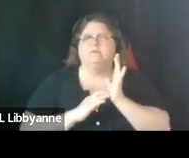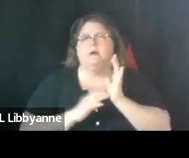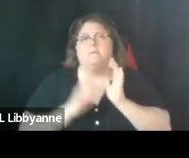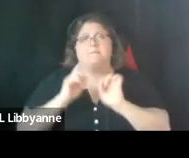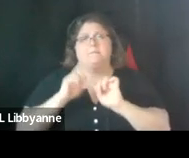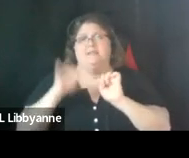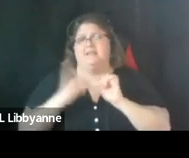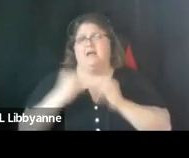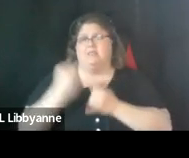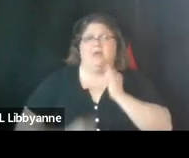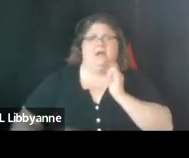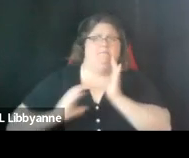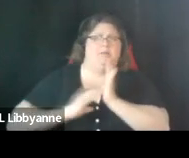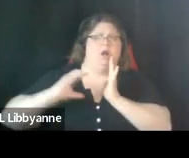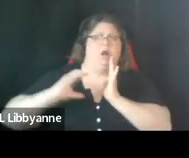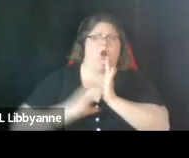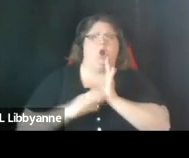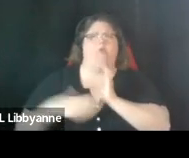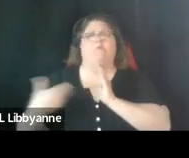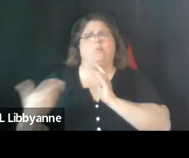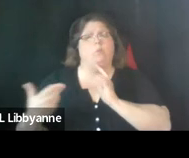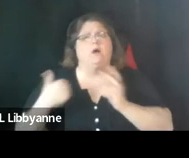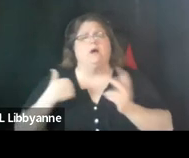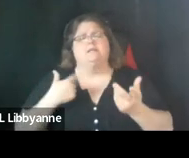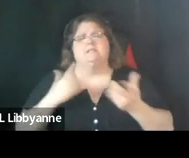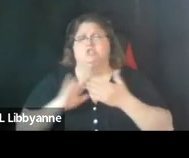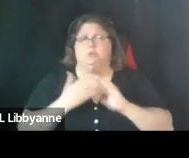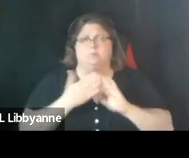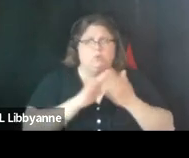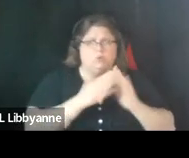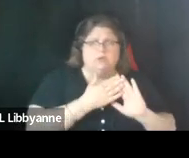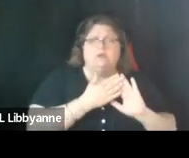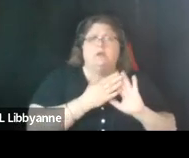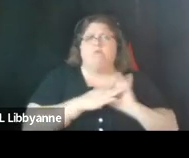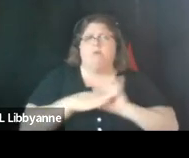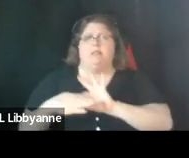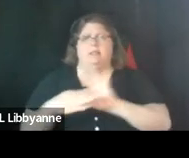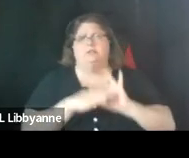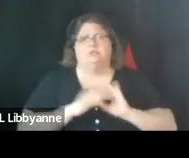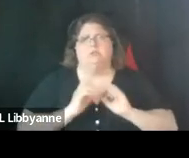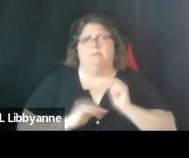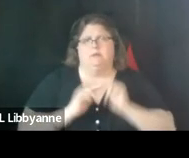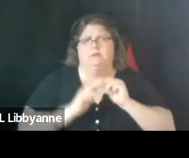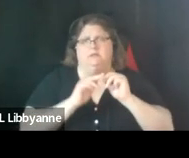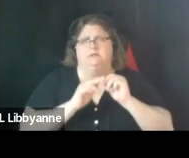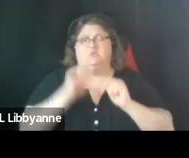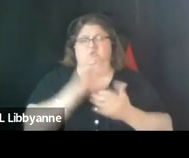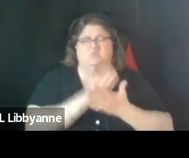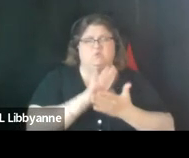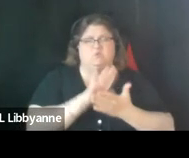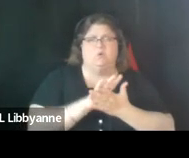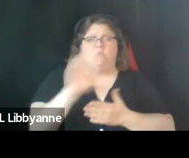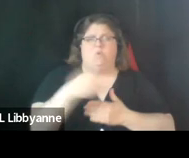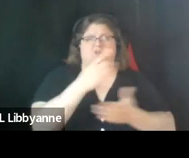paragraph is really about community and political relationship building um and in and and using